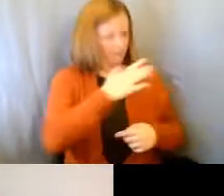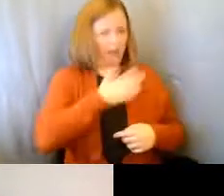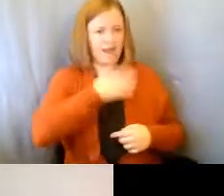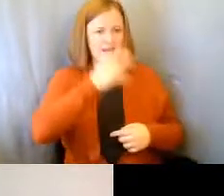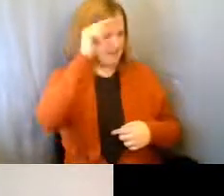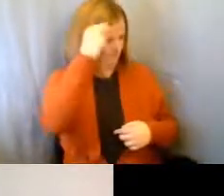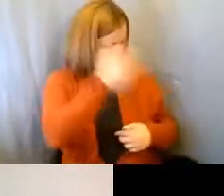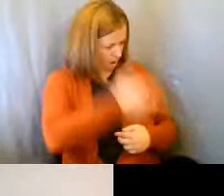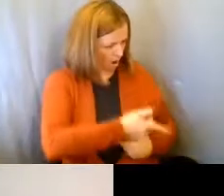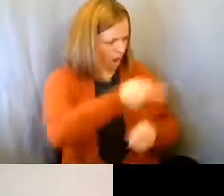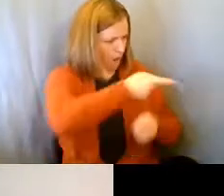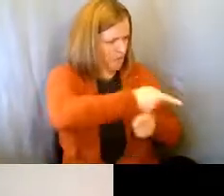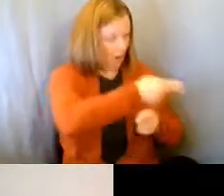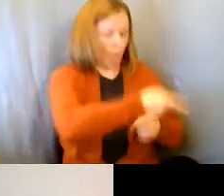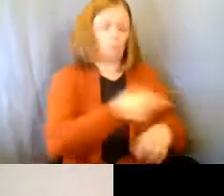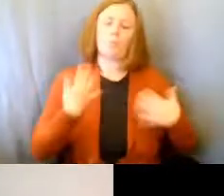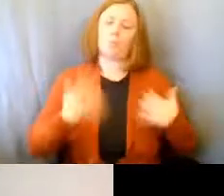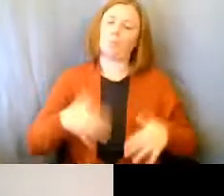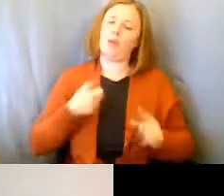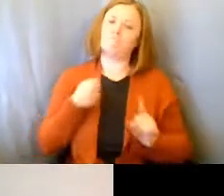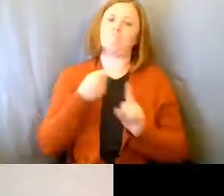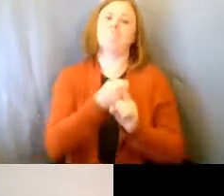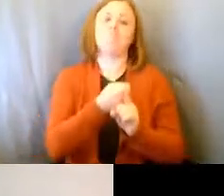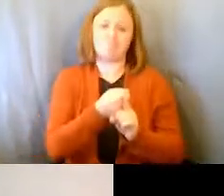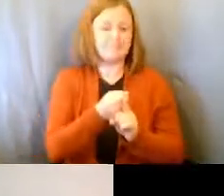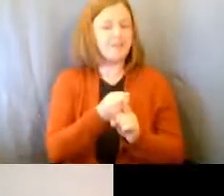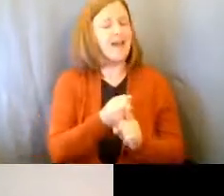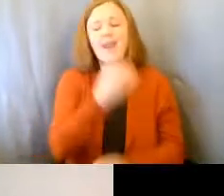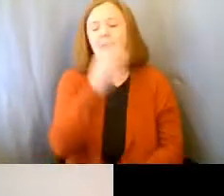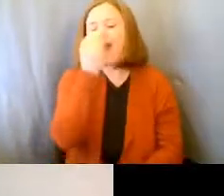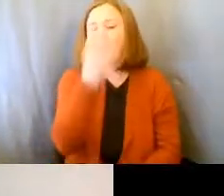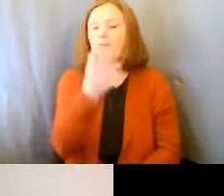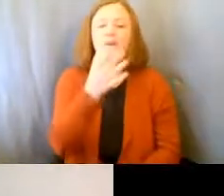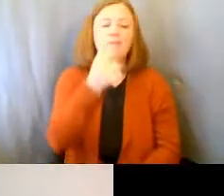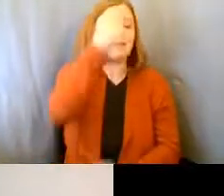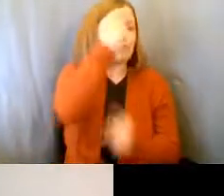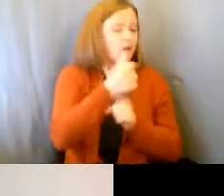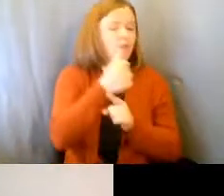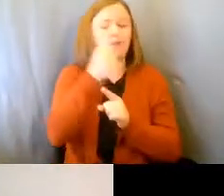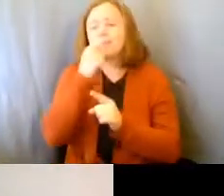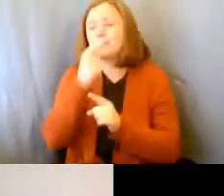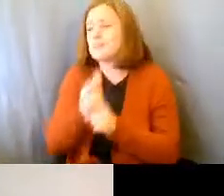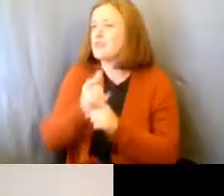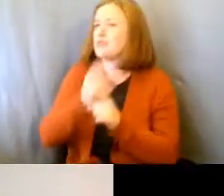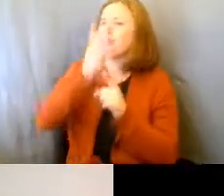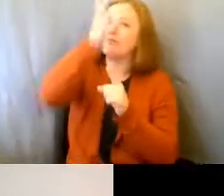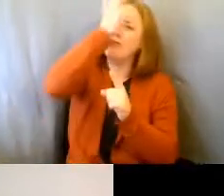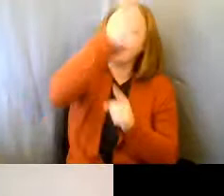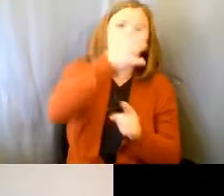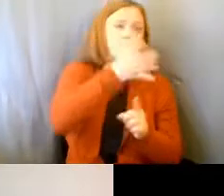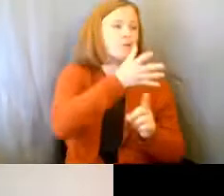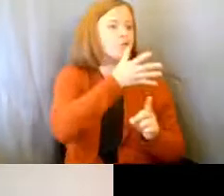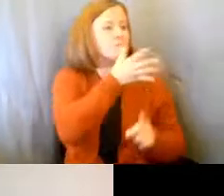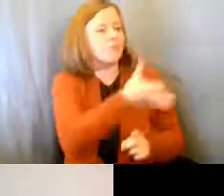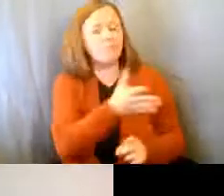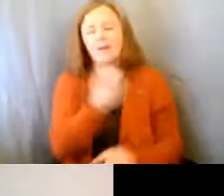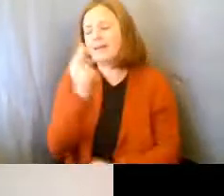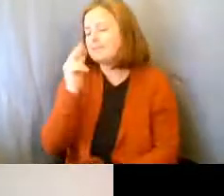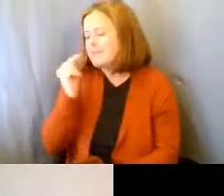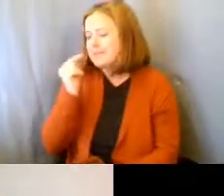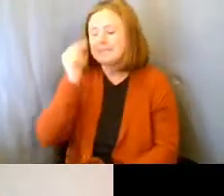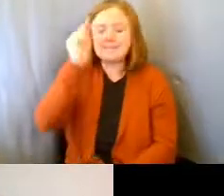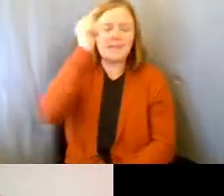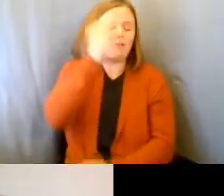And I will tell you, I don't care if it's a sibling, a grandparent, a niece or a